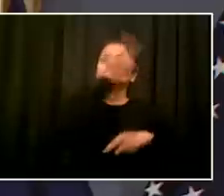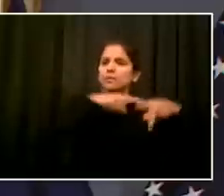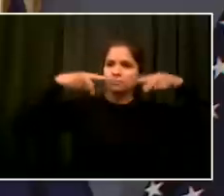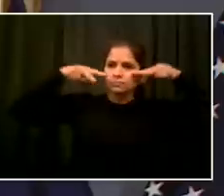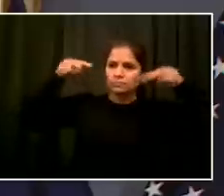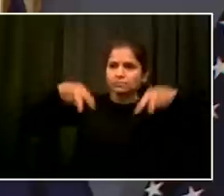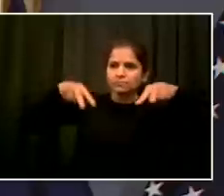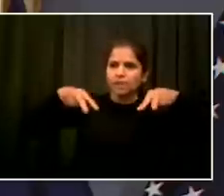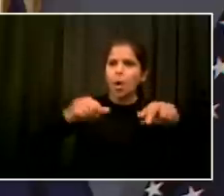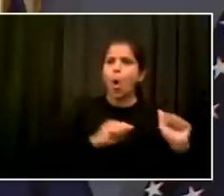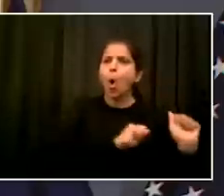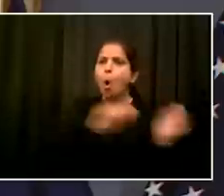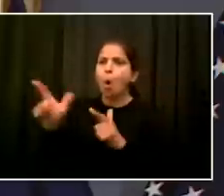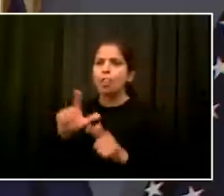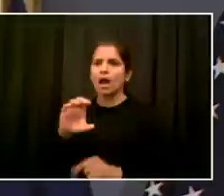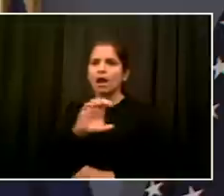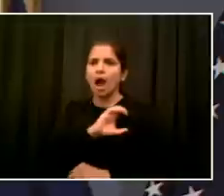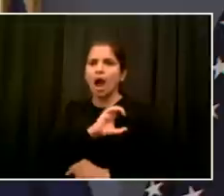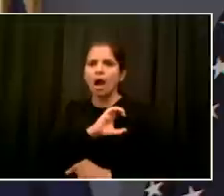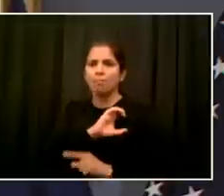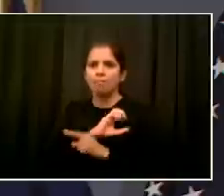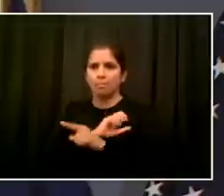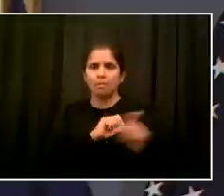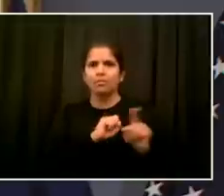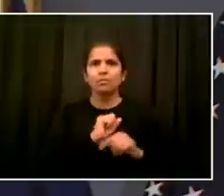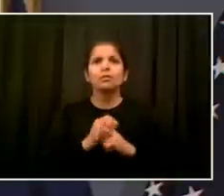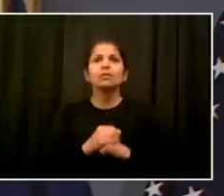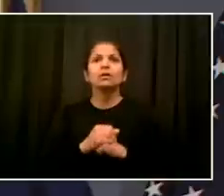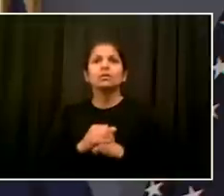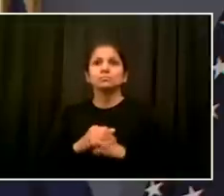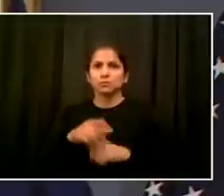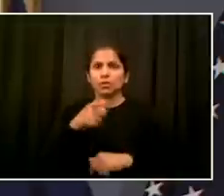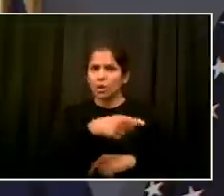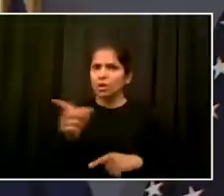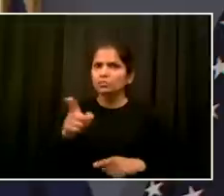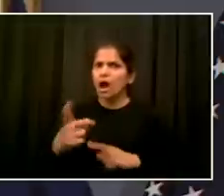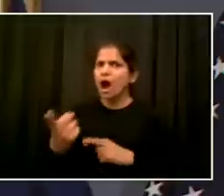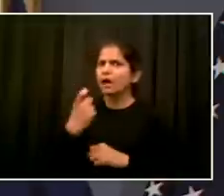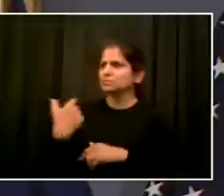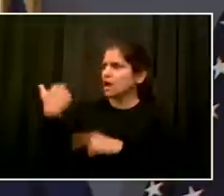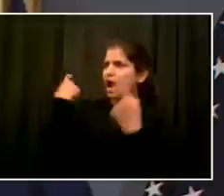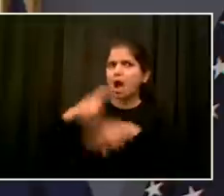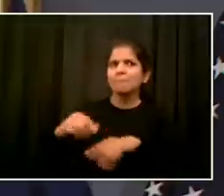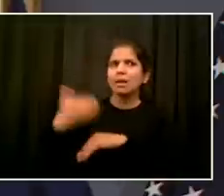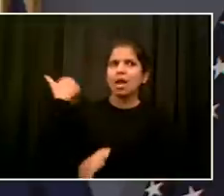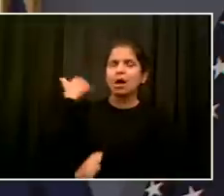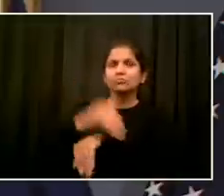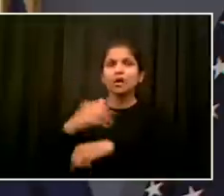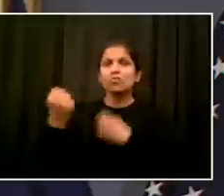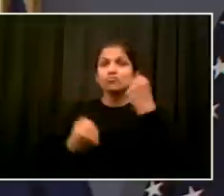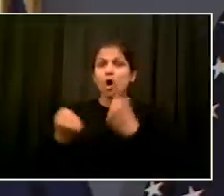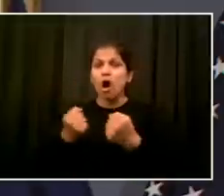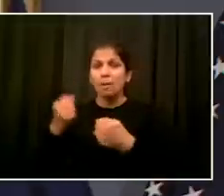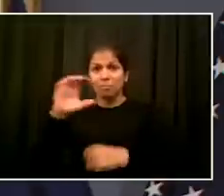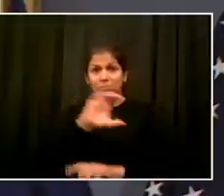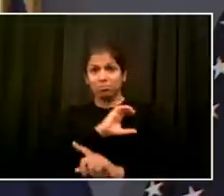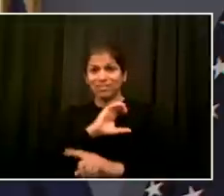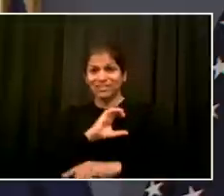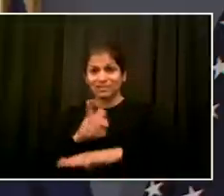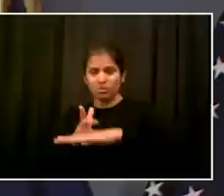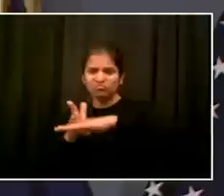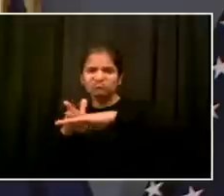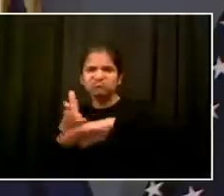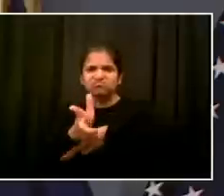necessary, there will be. But do not present only one side of the picture. I looked at those videos. I saw